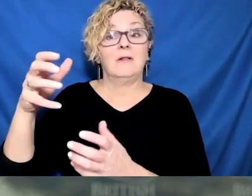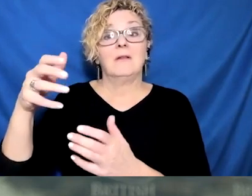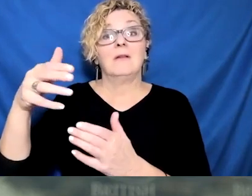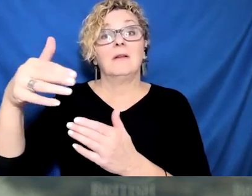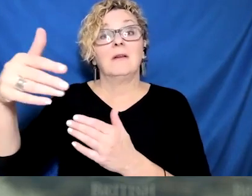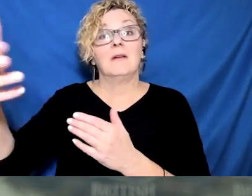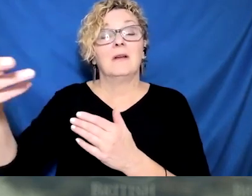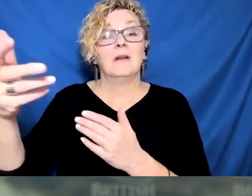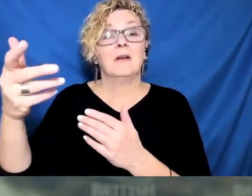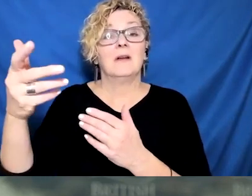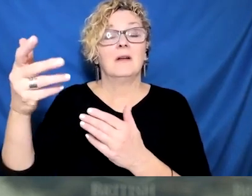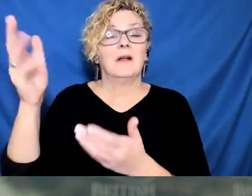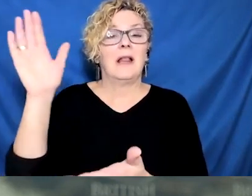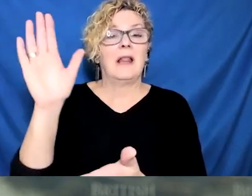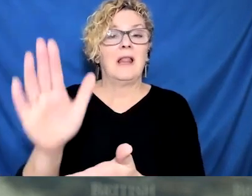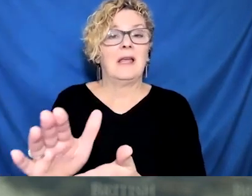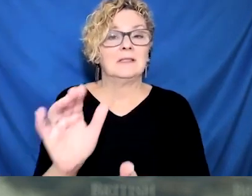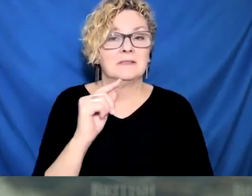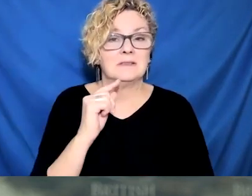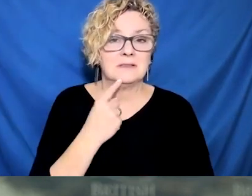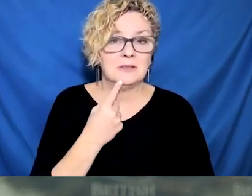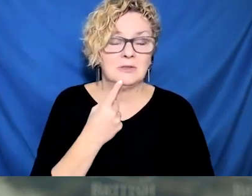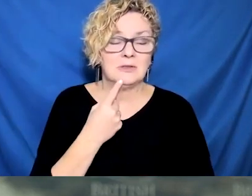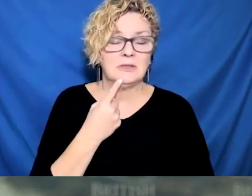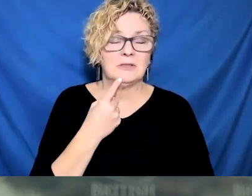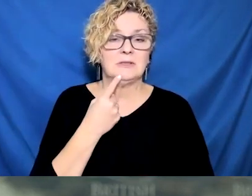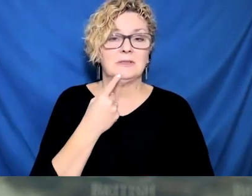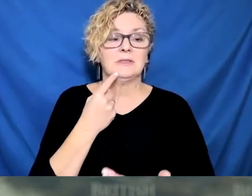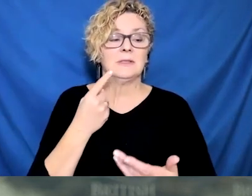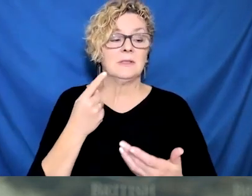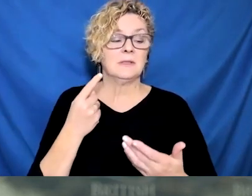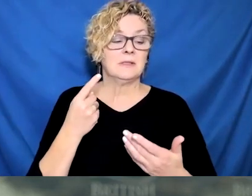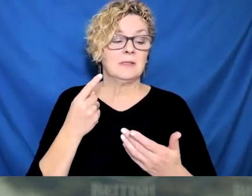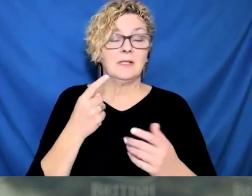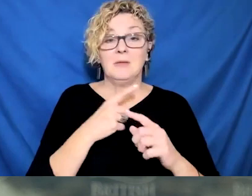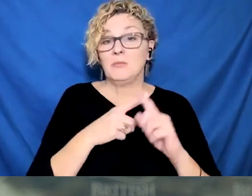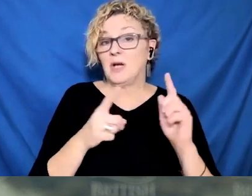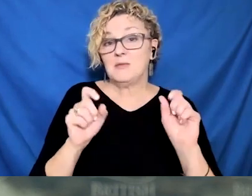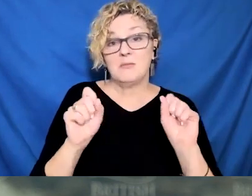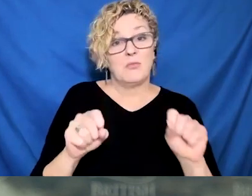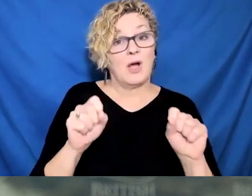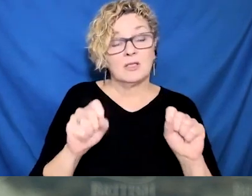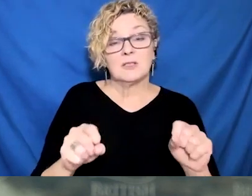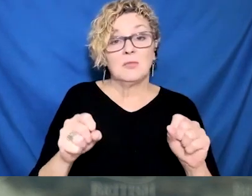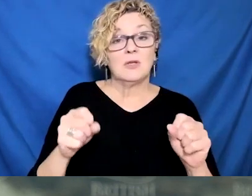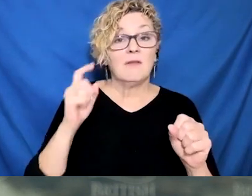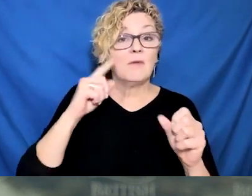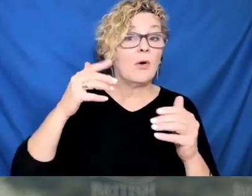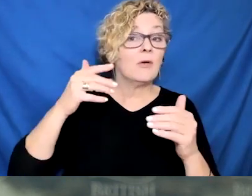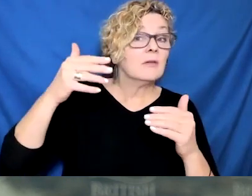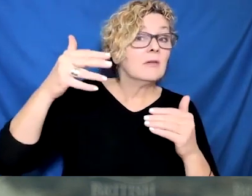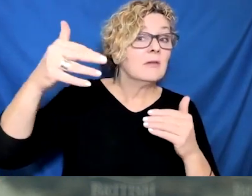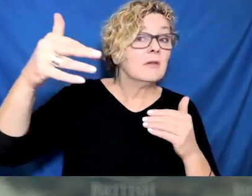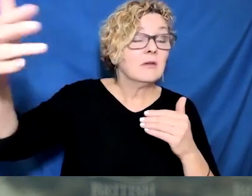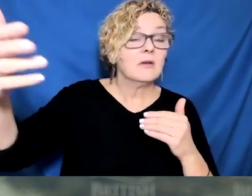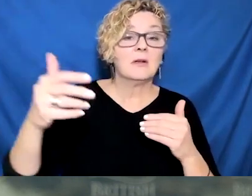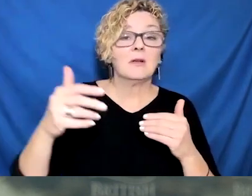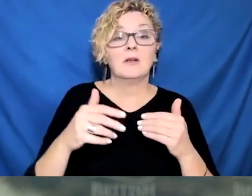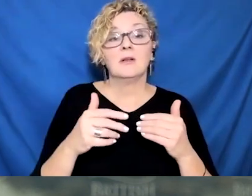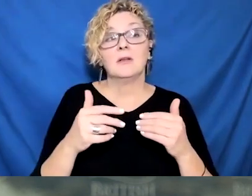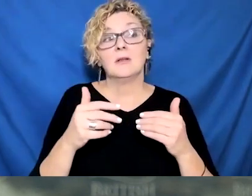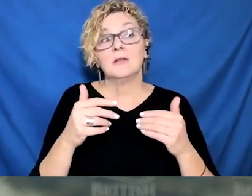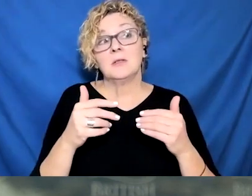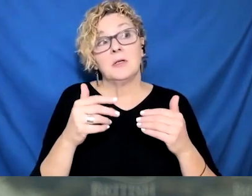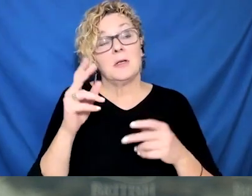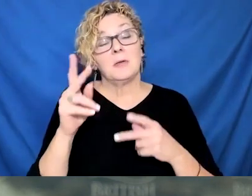one year. It's going to and we've adapted each time. And it's